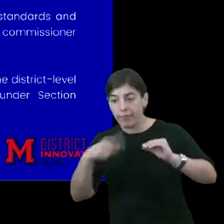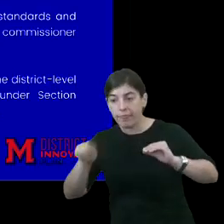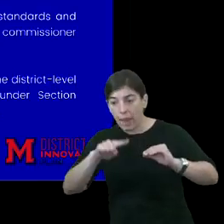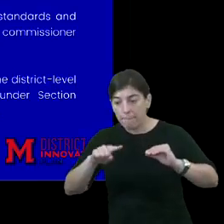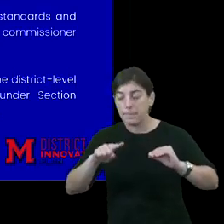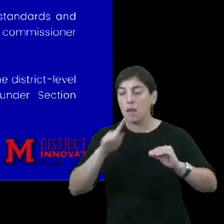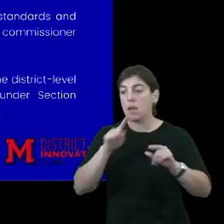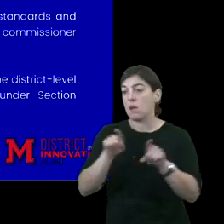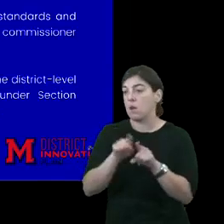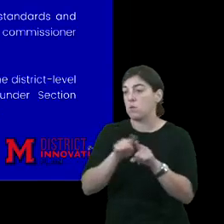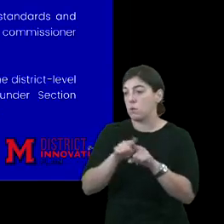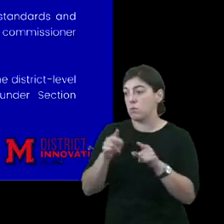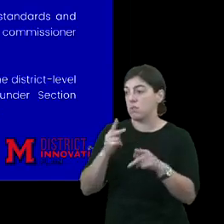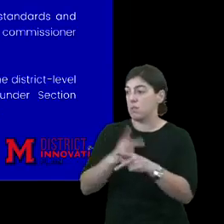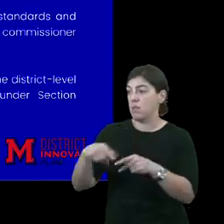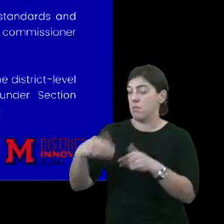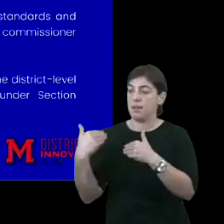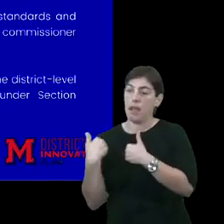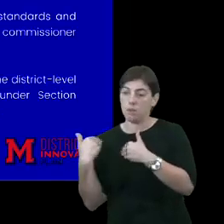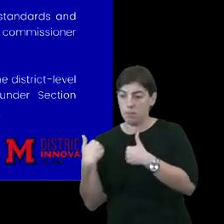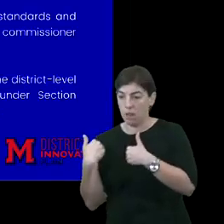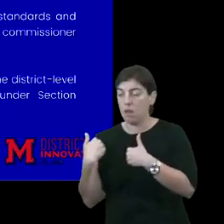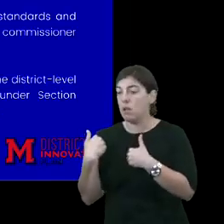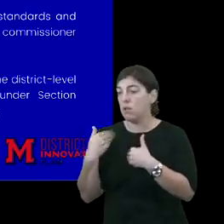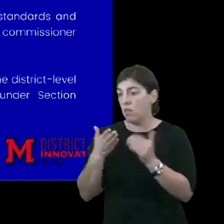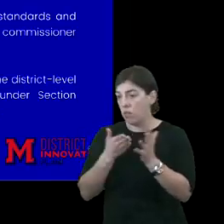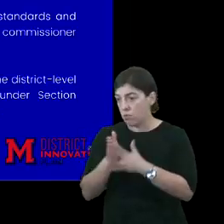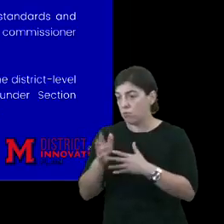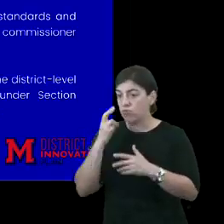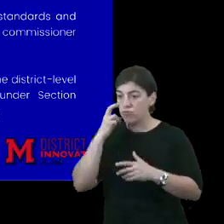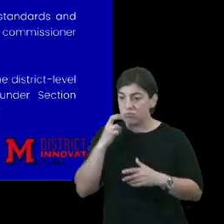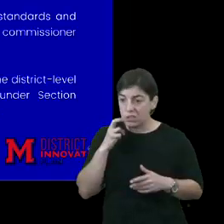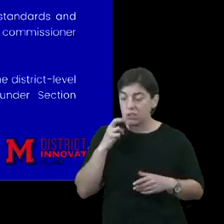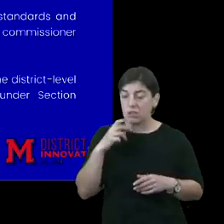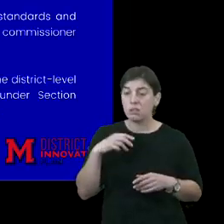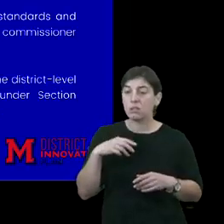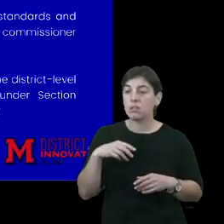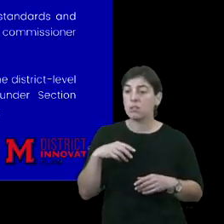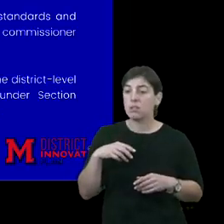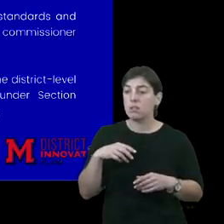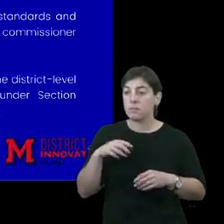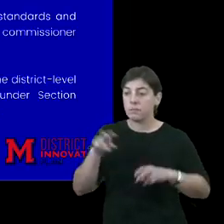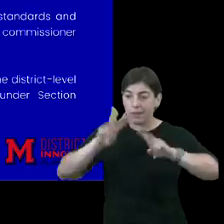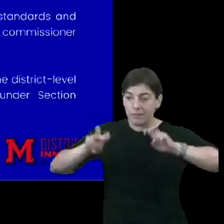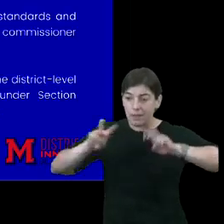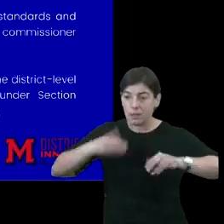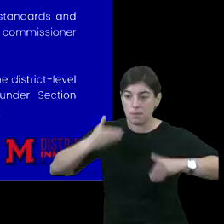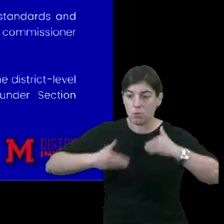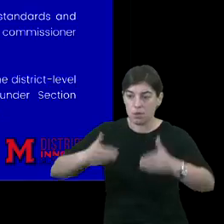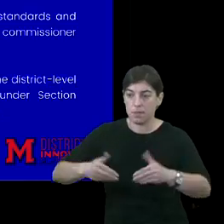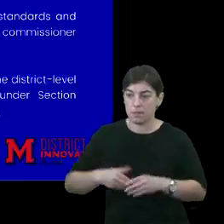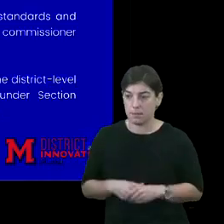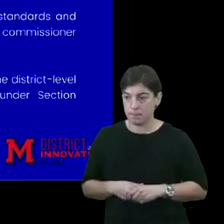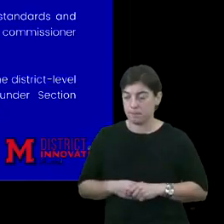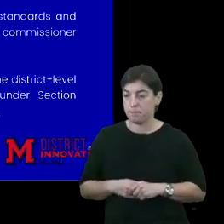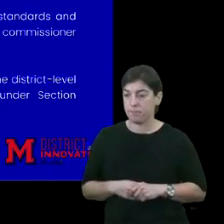and also holding them accountable through a rigorous evaluation process.